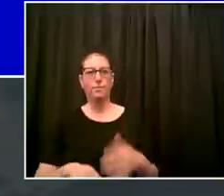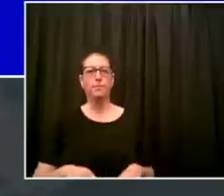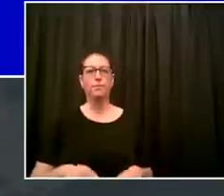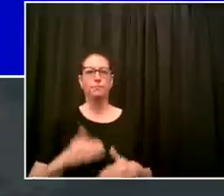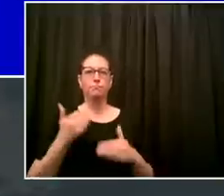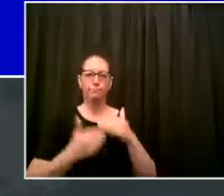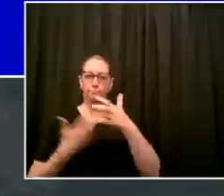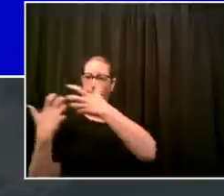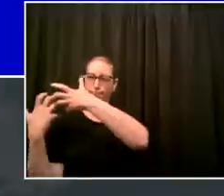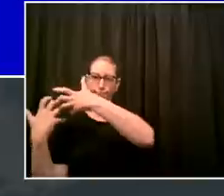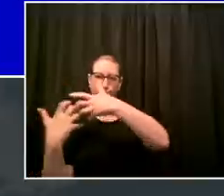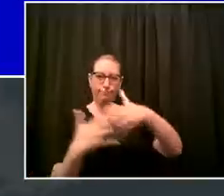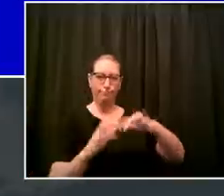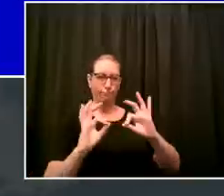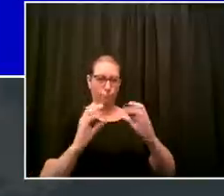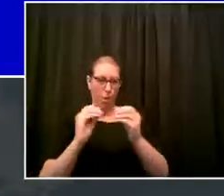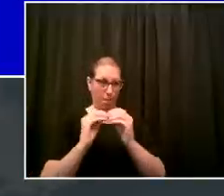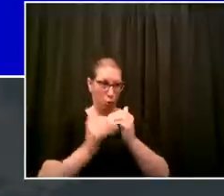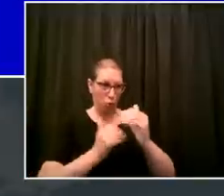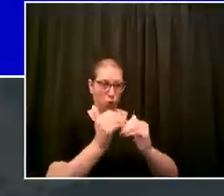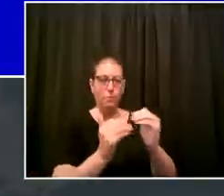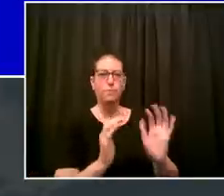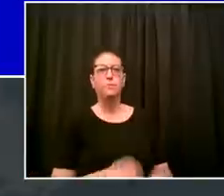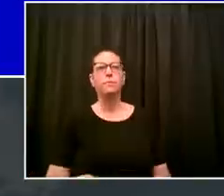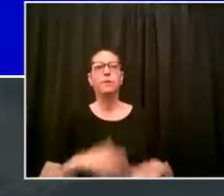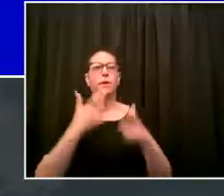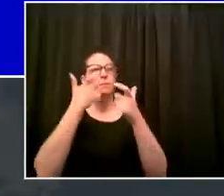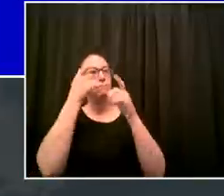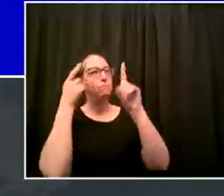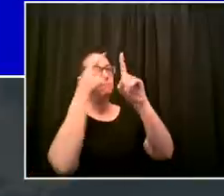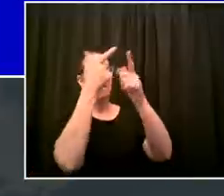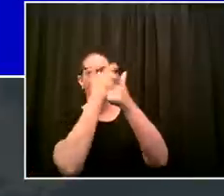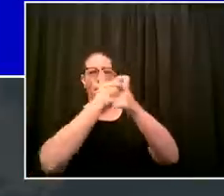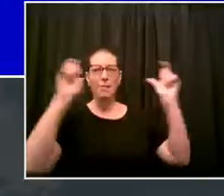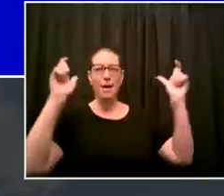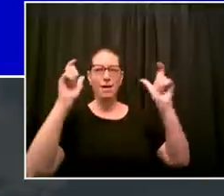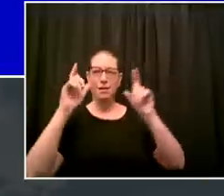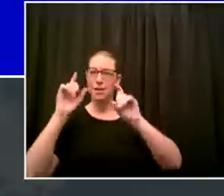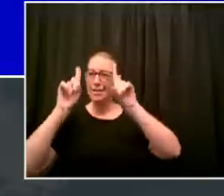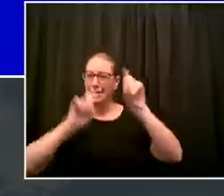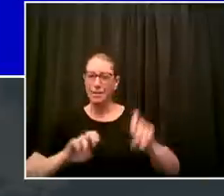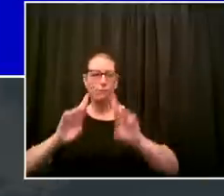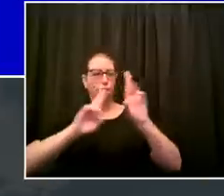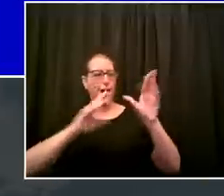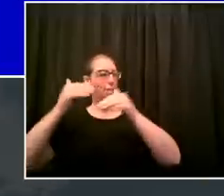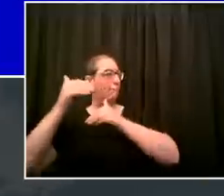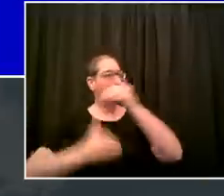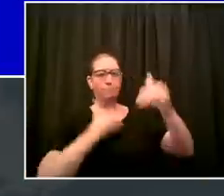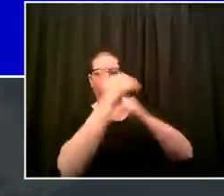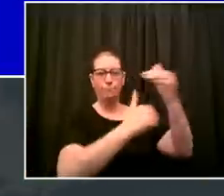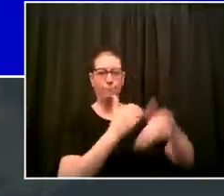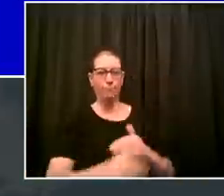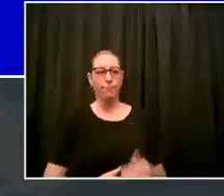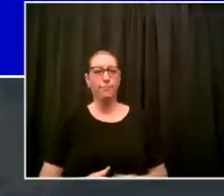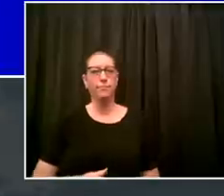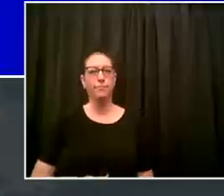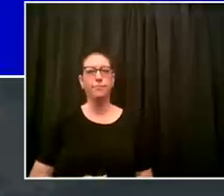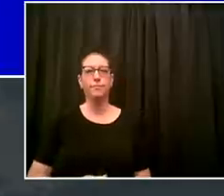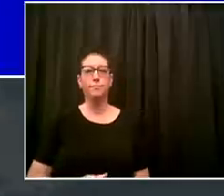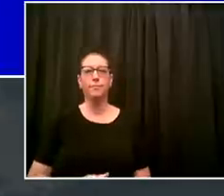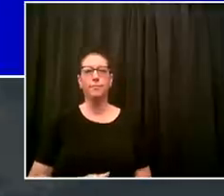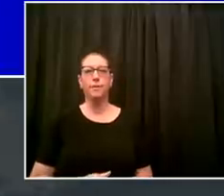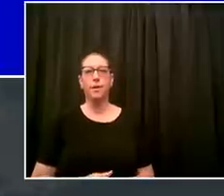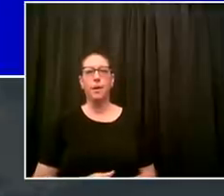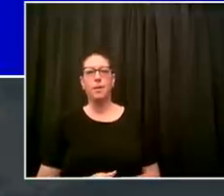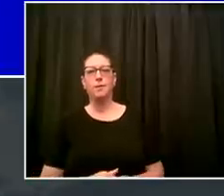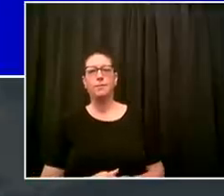huge robust test and trace program we need to push back this disease and move forward in this city now